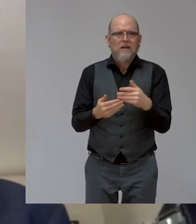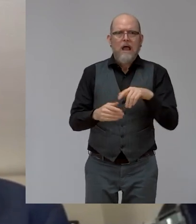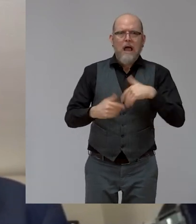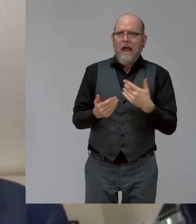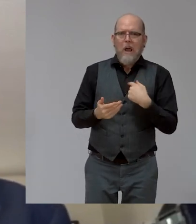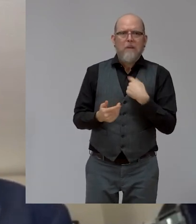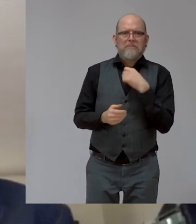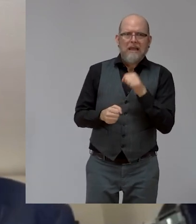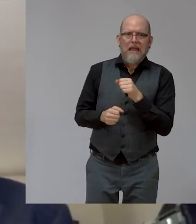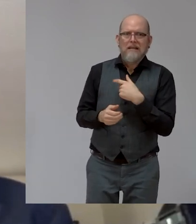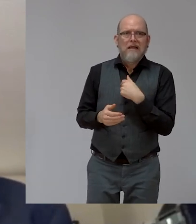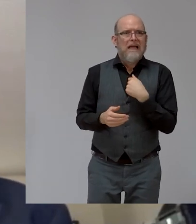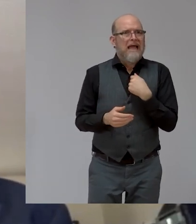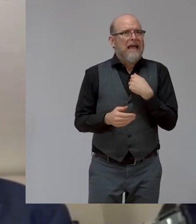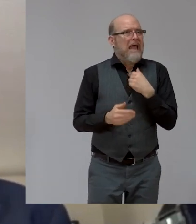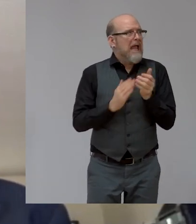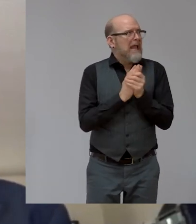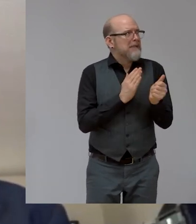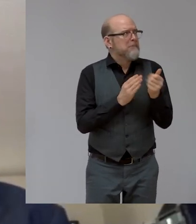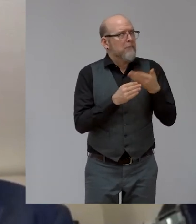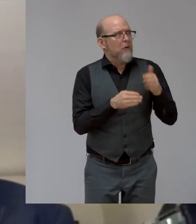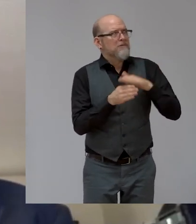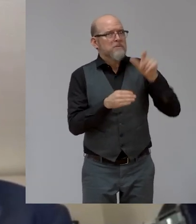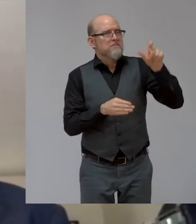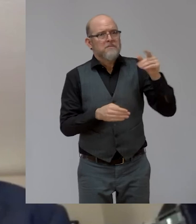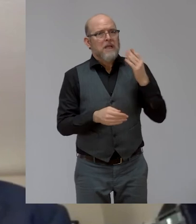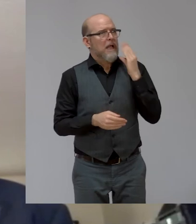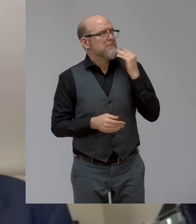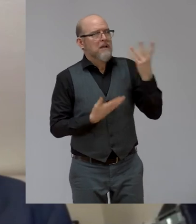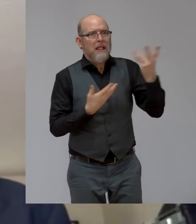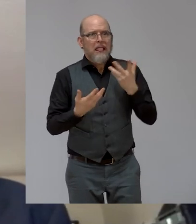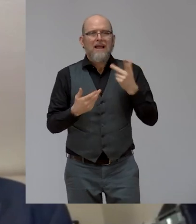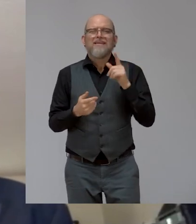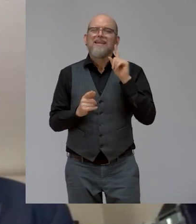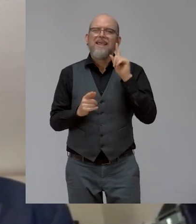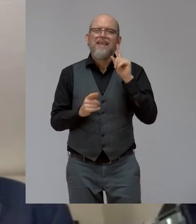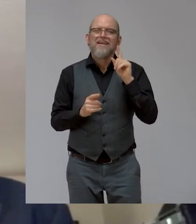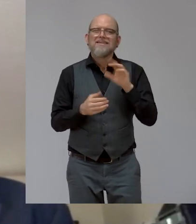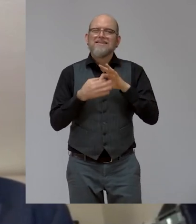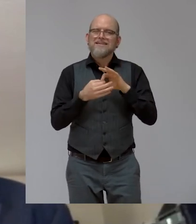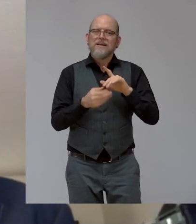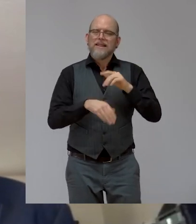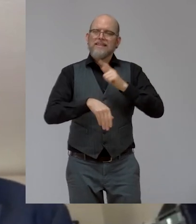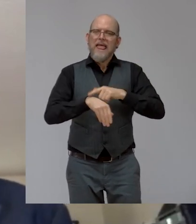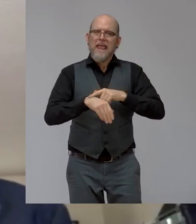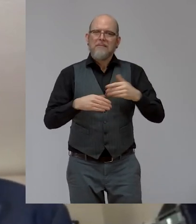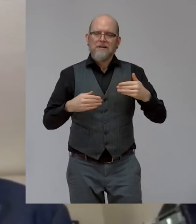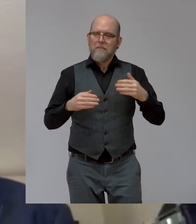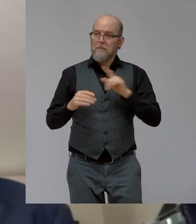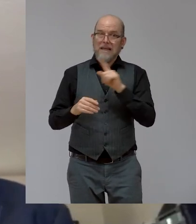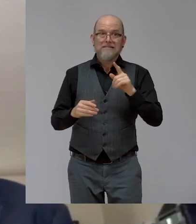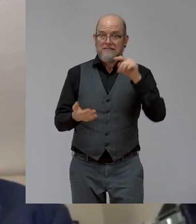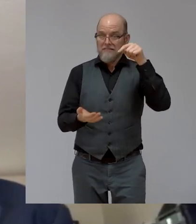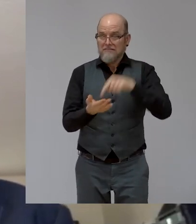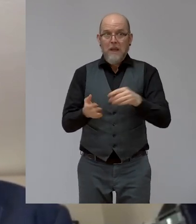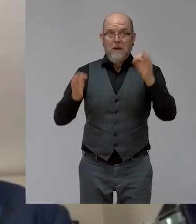specialists. So we are going to wait until perfect moment comes. People with disabilities cannot wait anymore. And to be